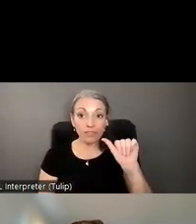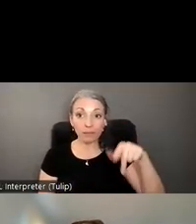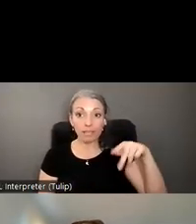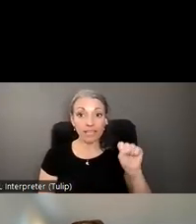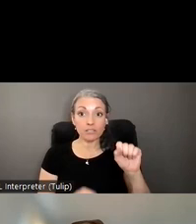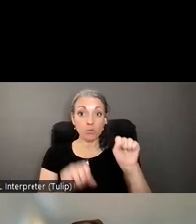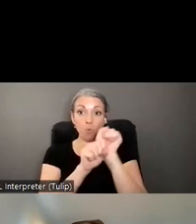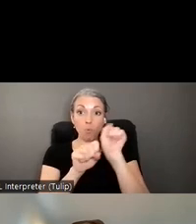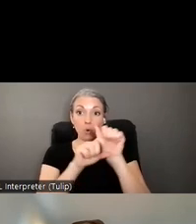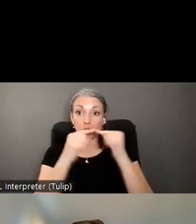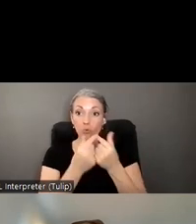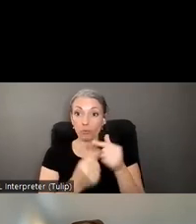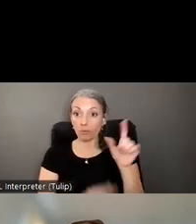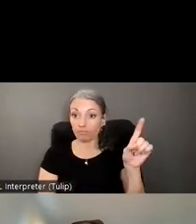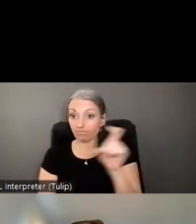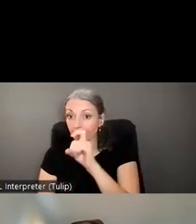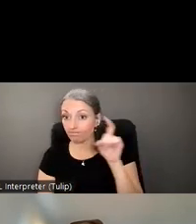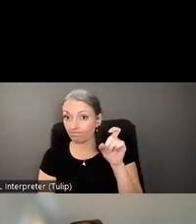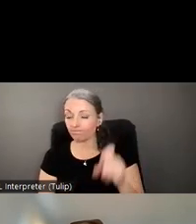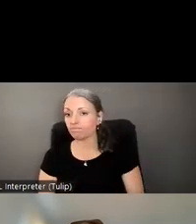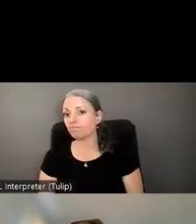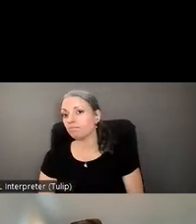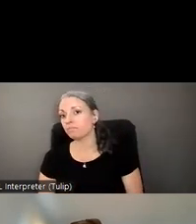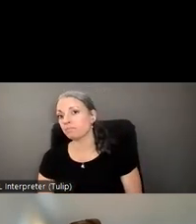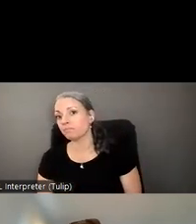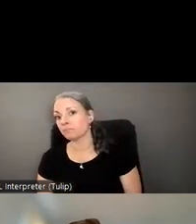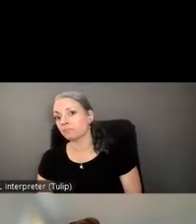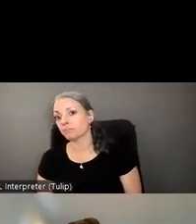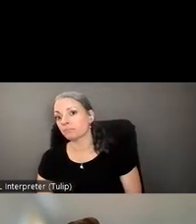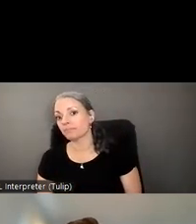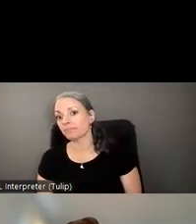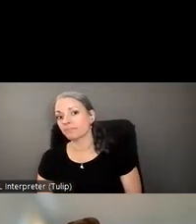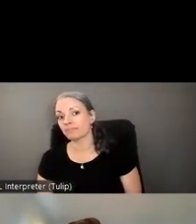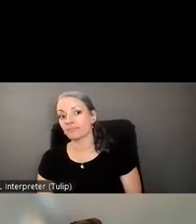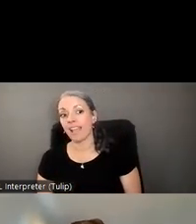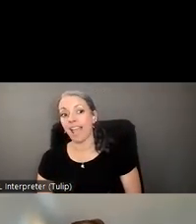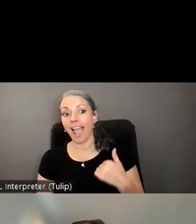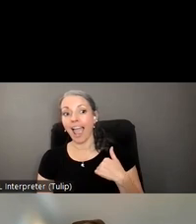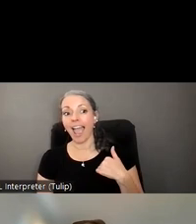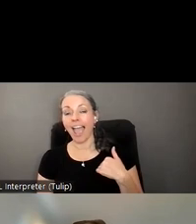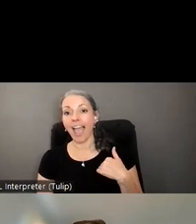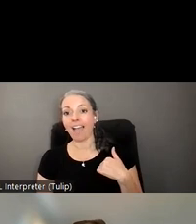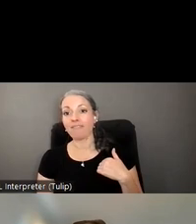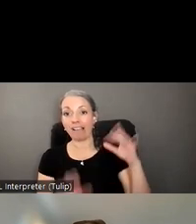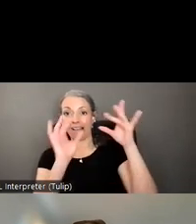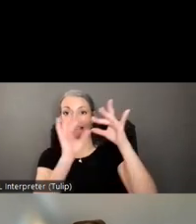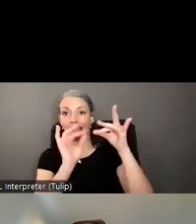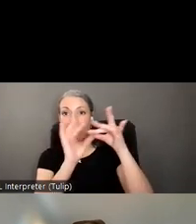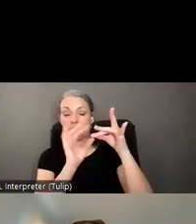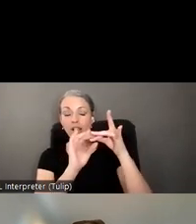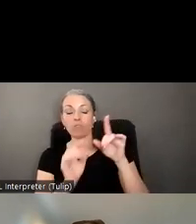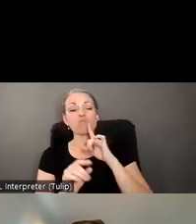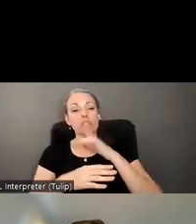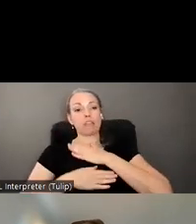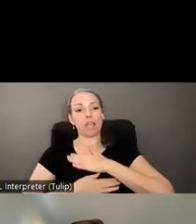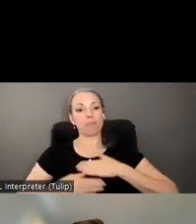um i just have a quick comment which is what i appreciate about each